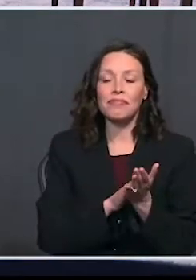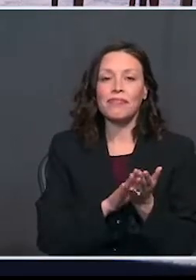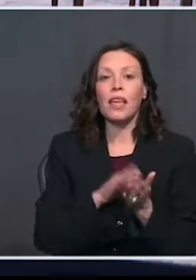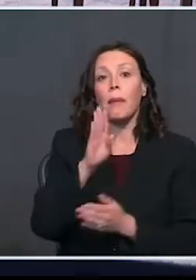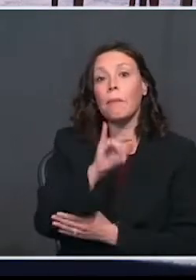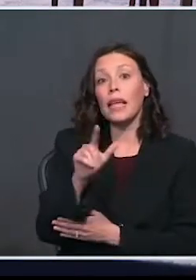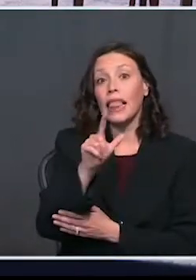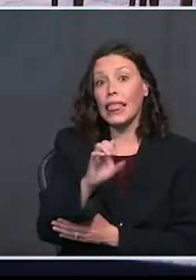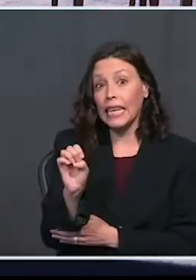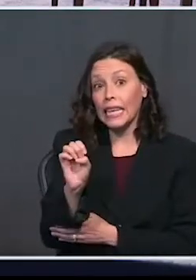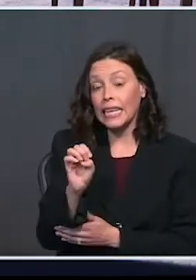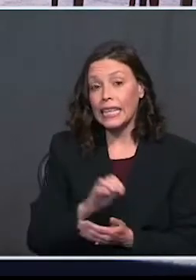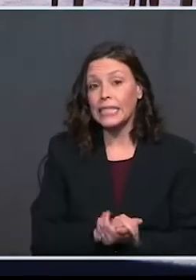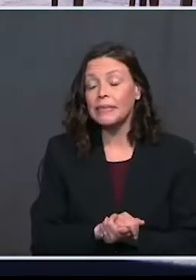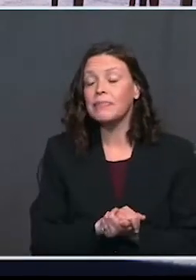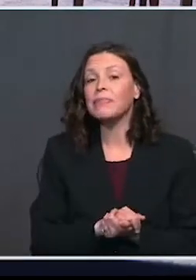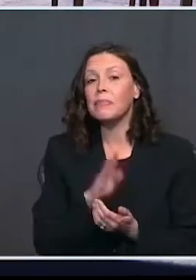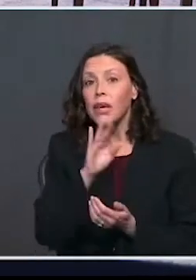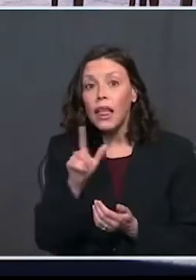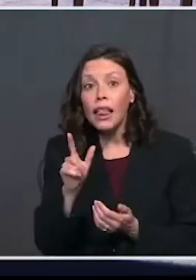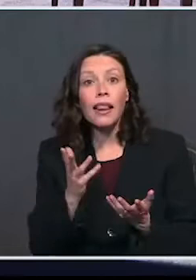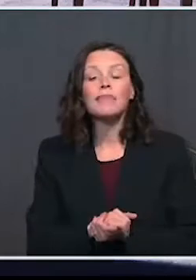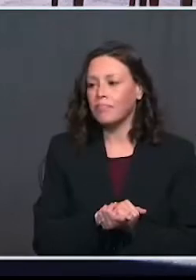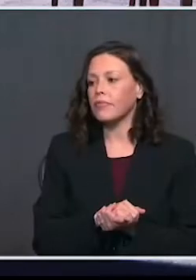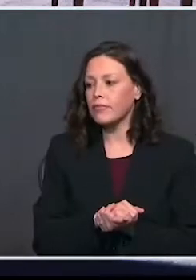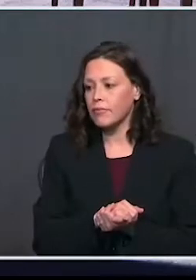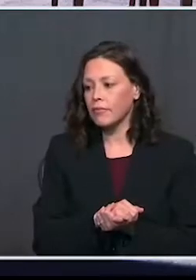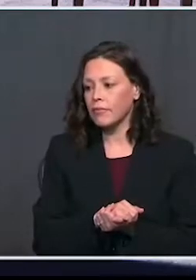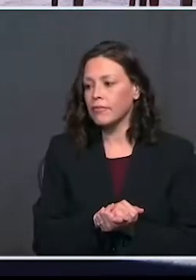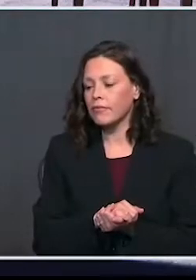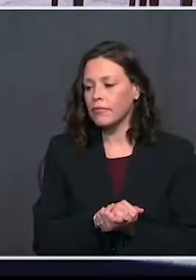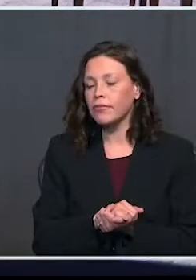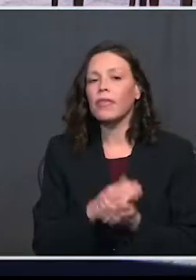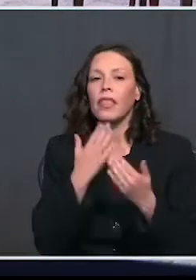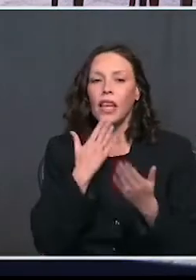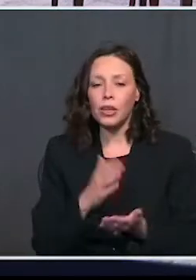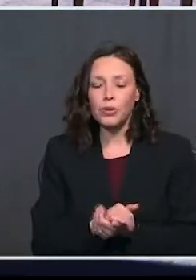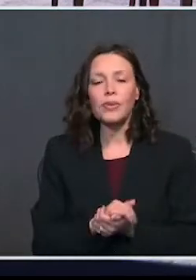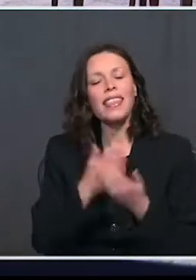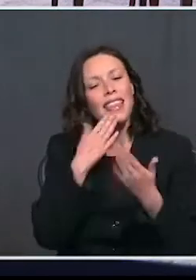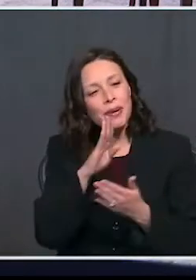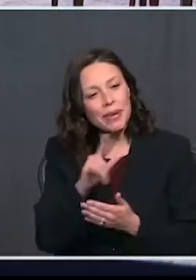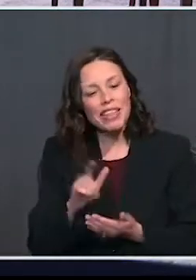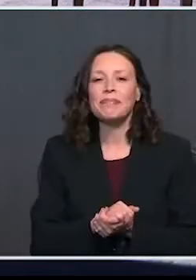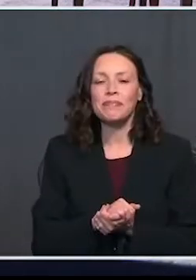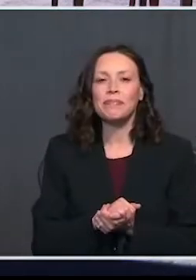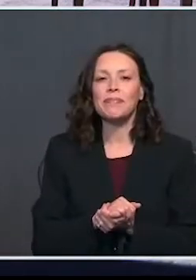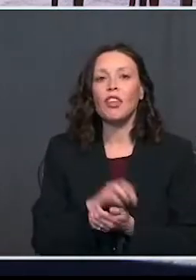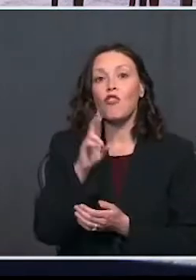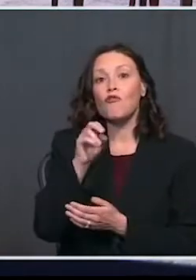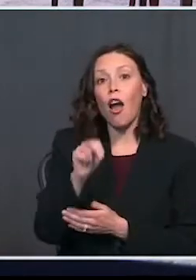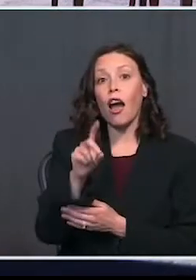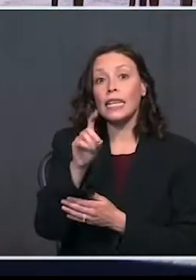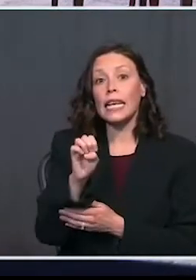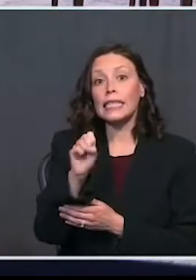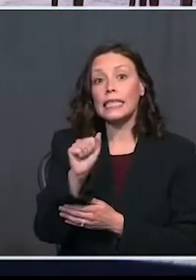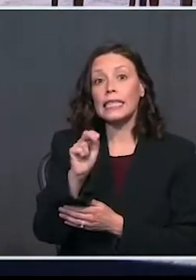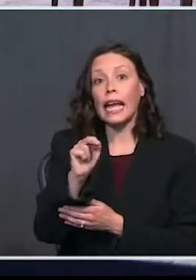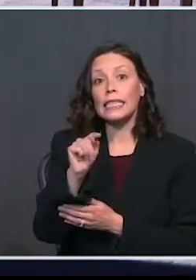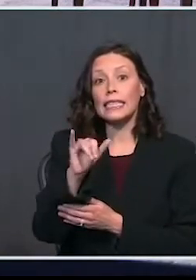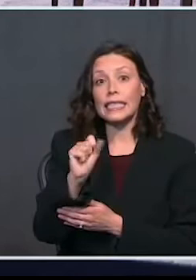Bill Lee. Bill. Thank you. Thank you, Bill. Ron DeSantis.